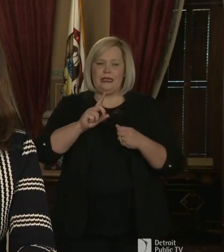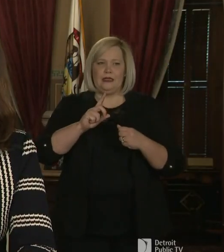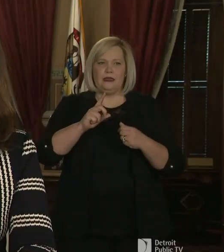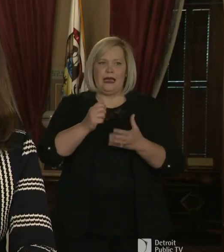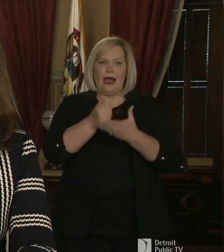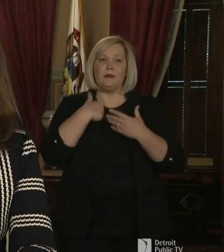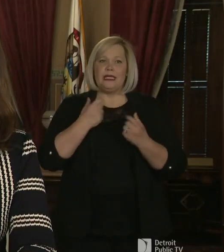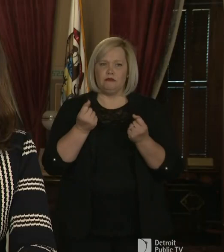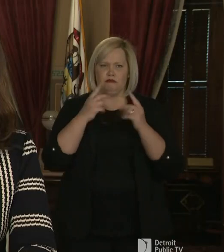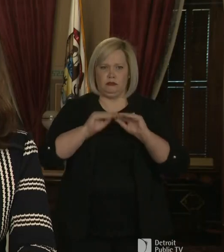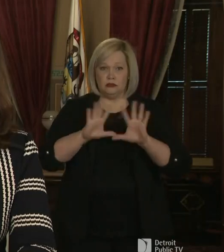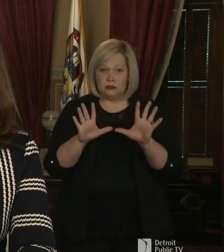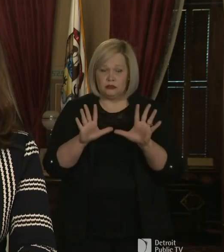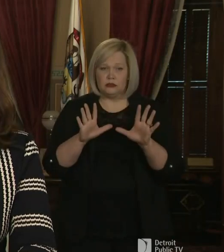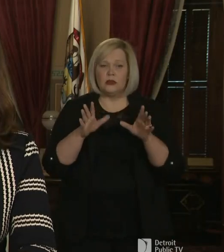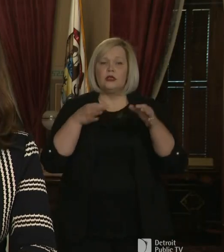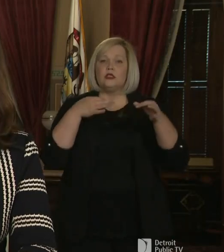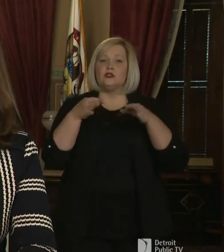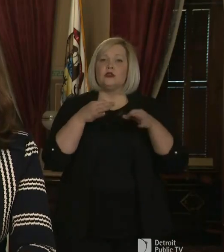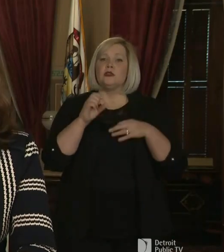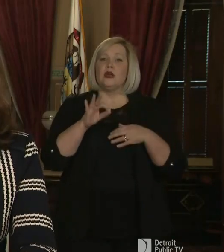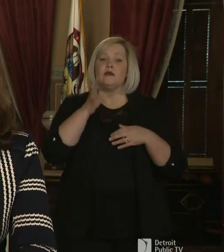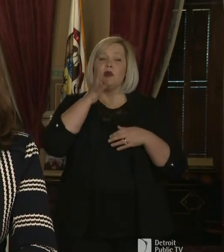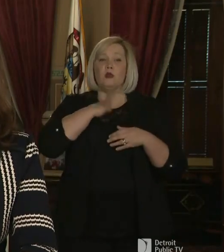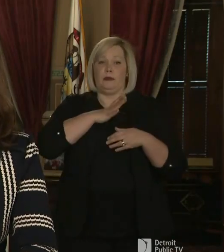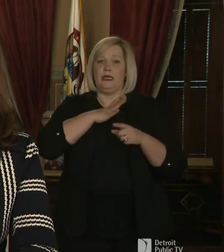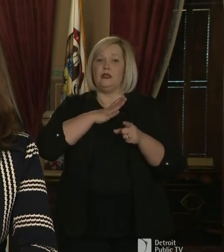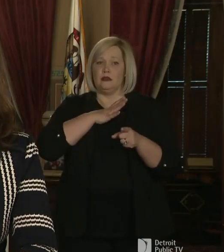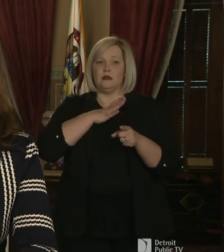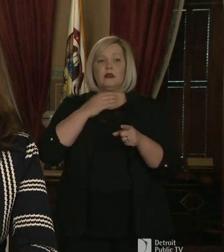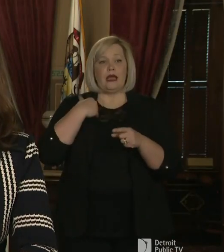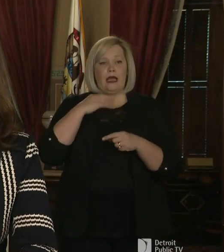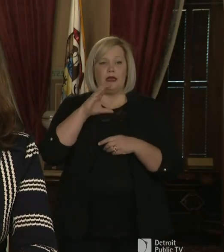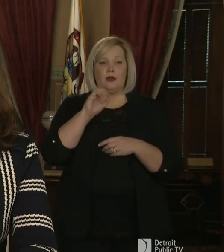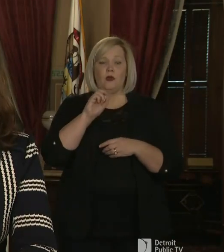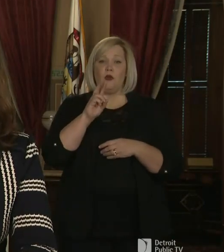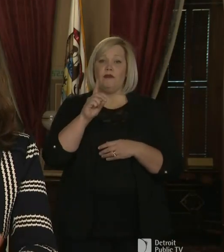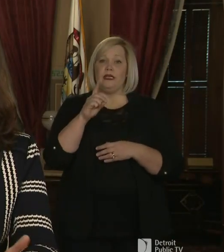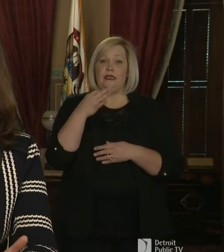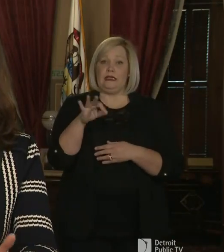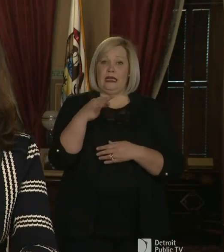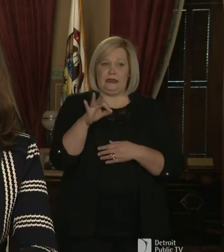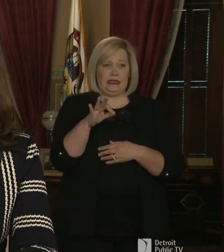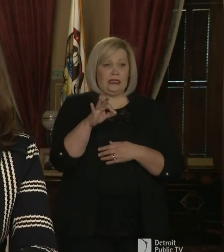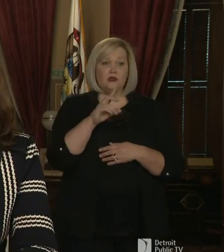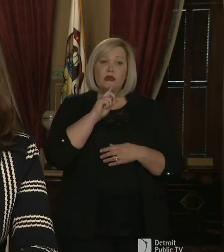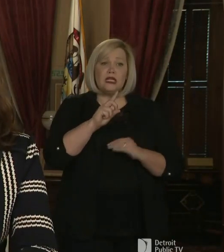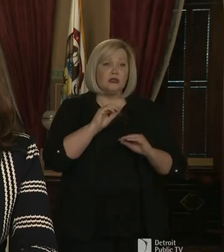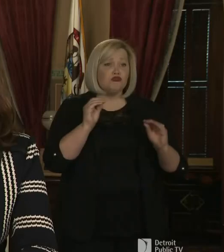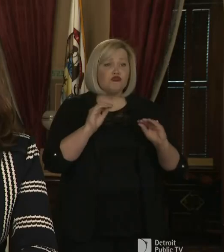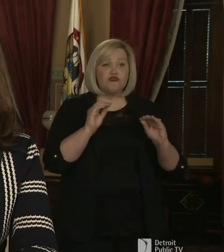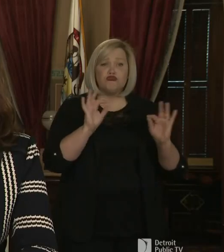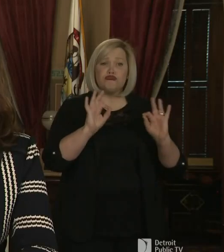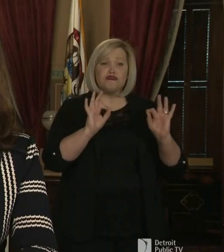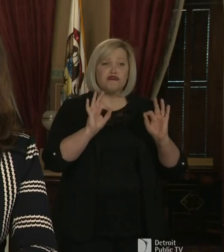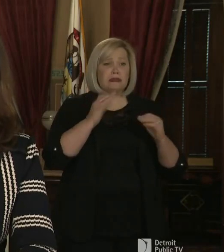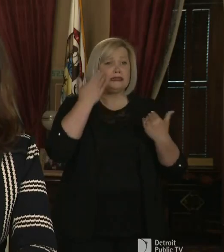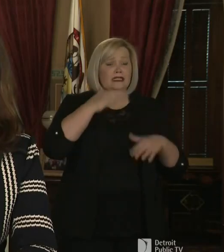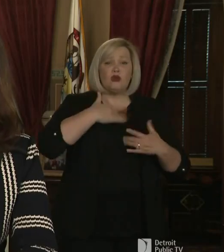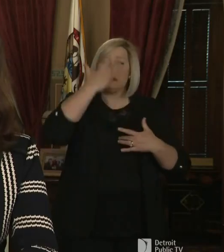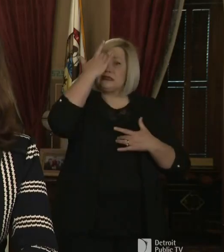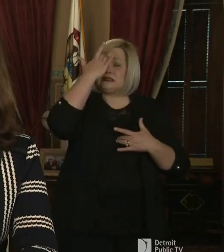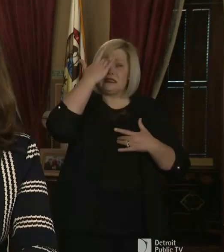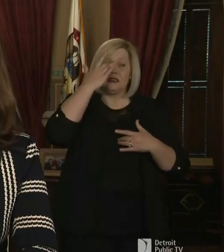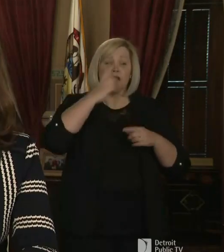was that the description of a woman who had COVID-19 and had very few symptoms, hardly even knew that she was sick, but